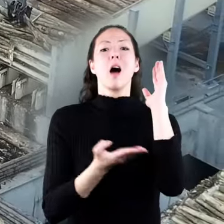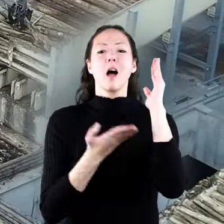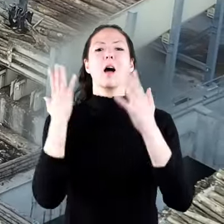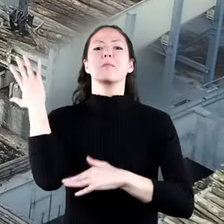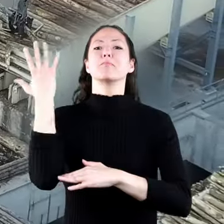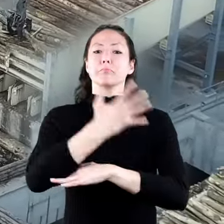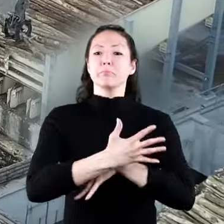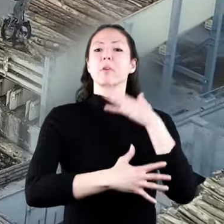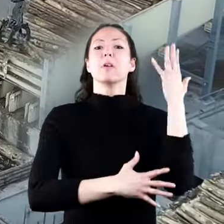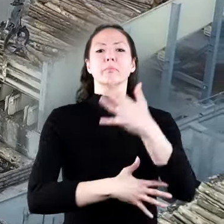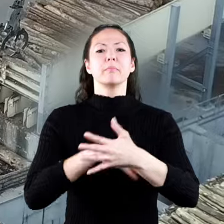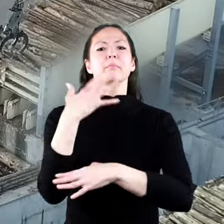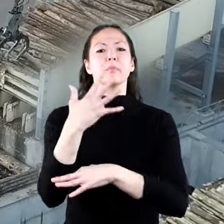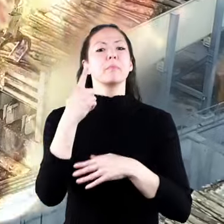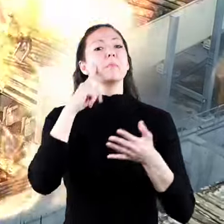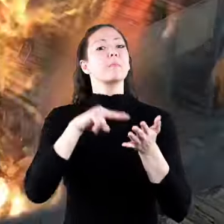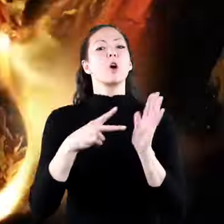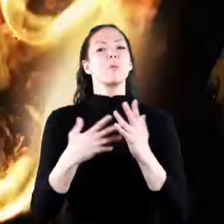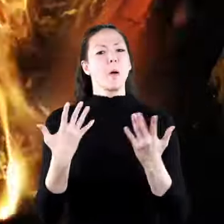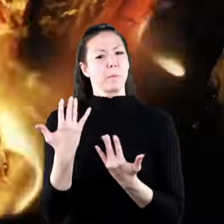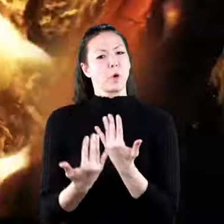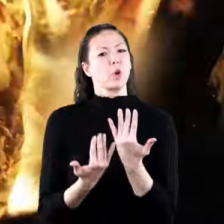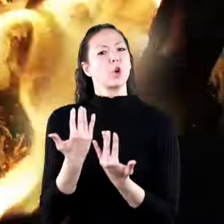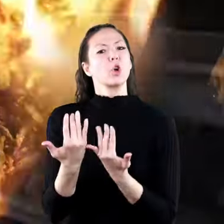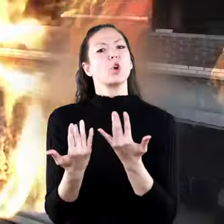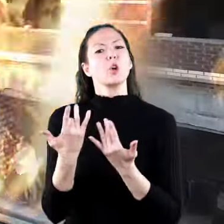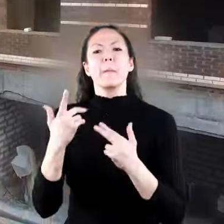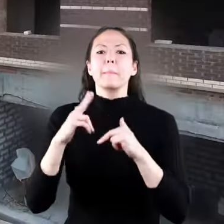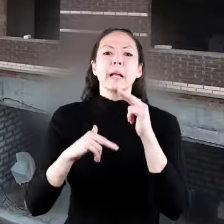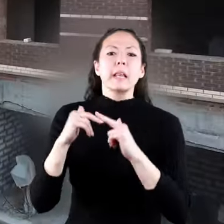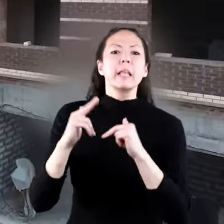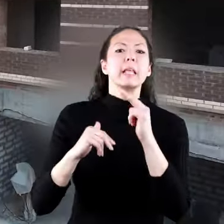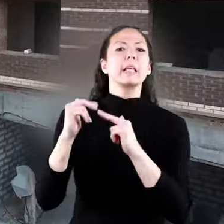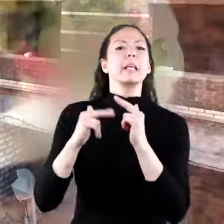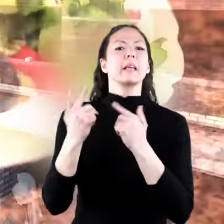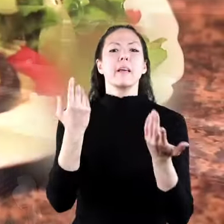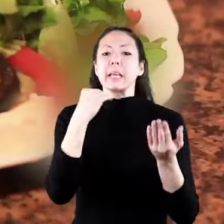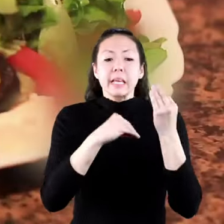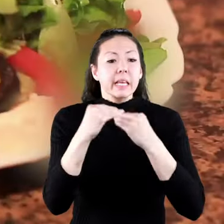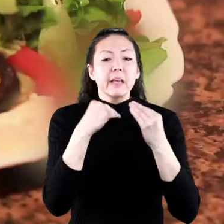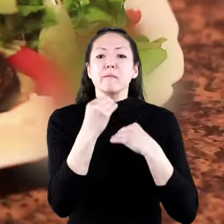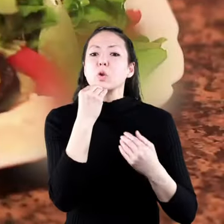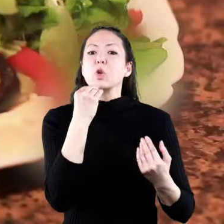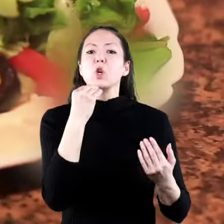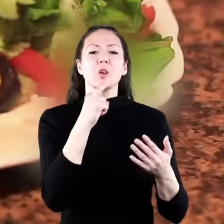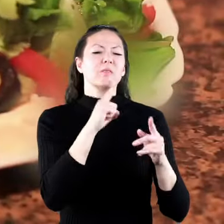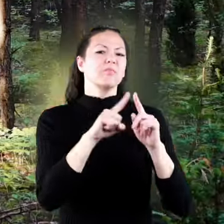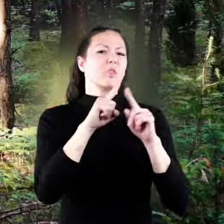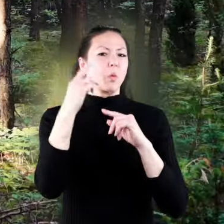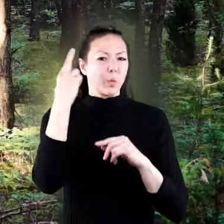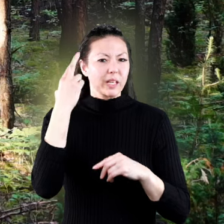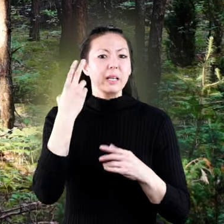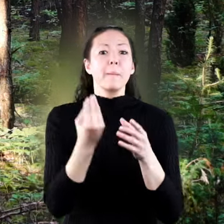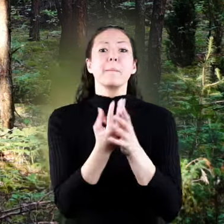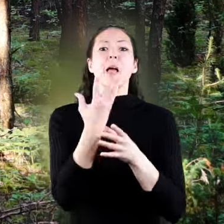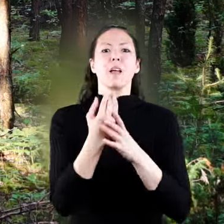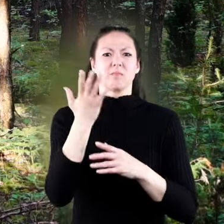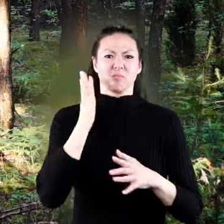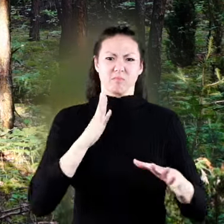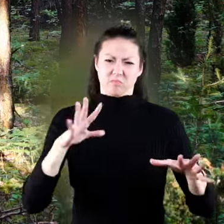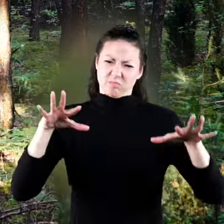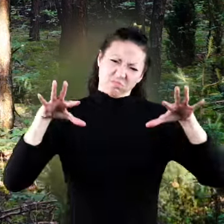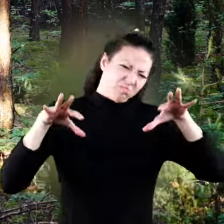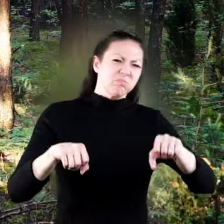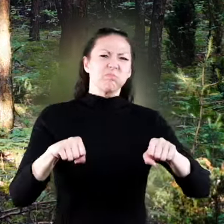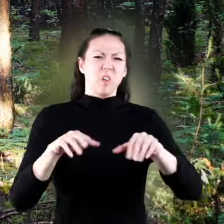and using them for our purposes, like burning them, building stuff with them, and eating them for food. These plants that